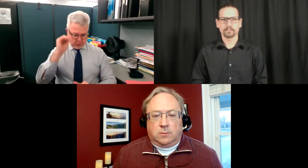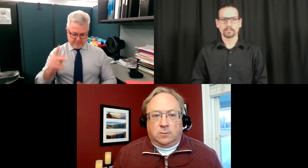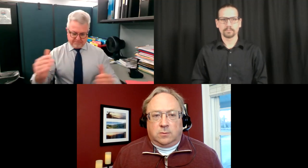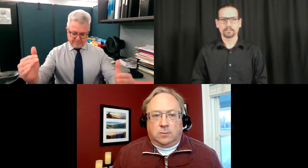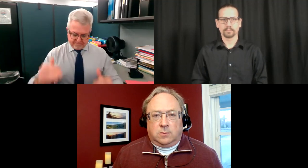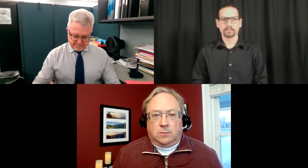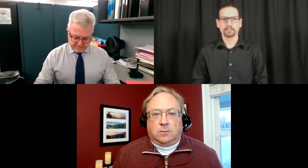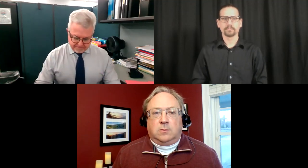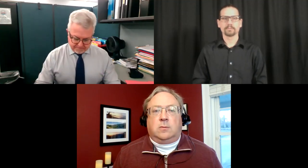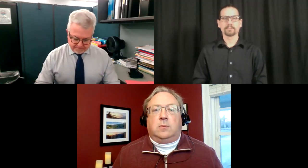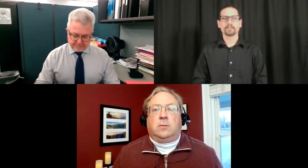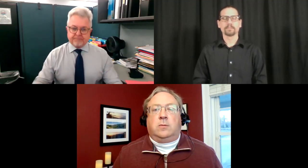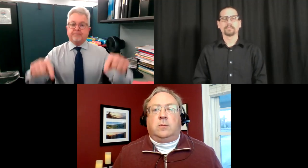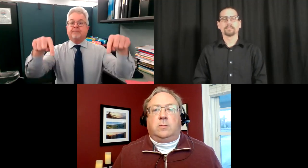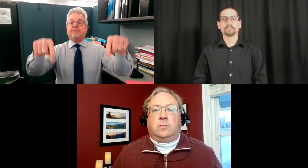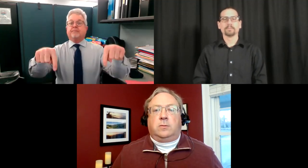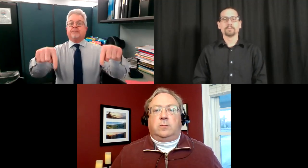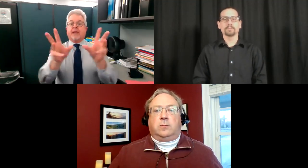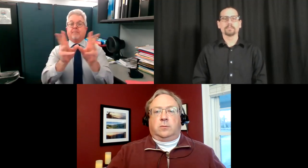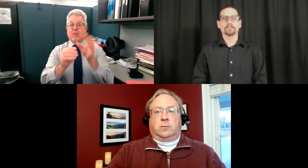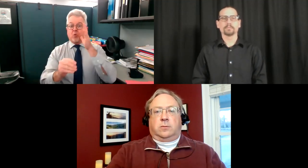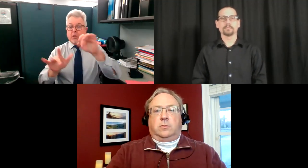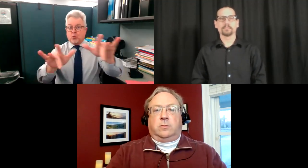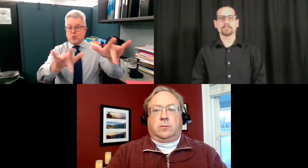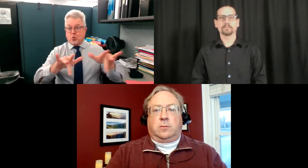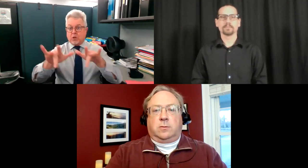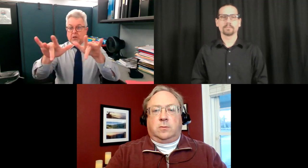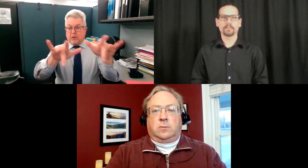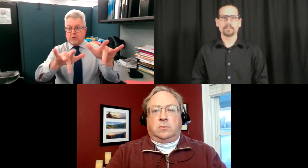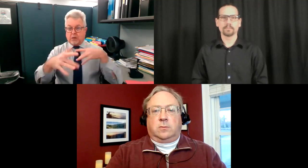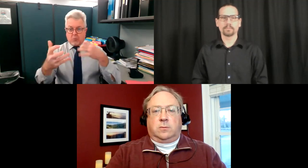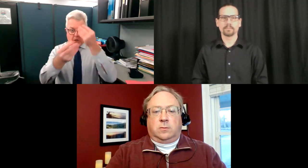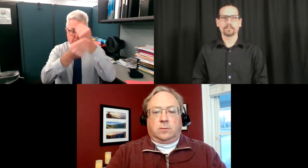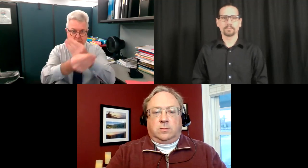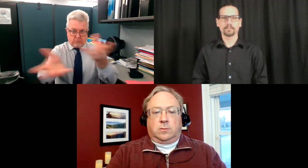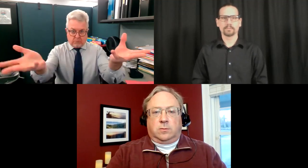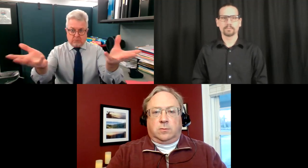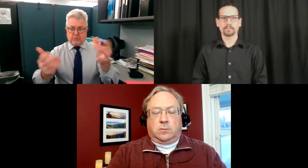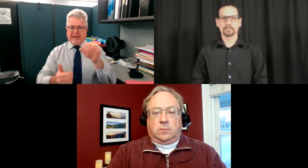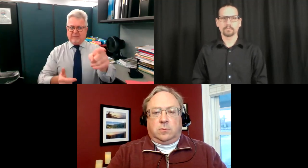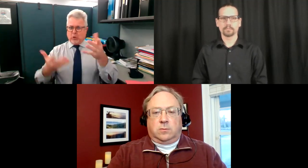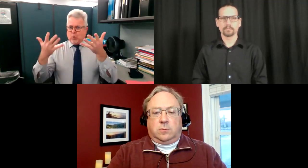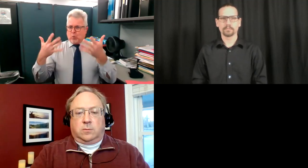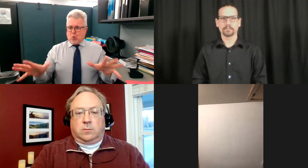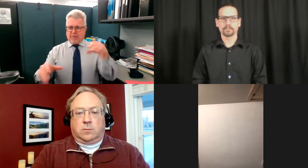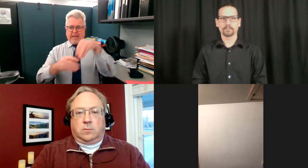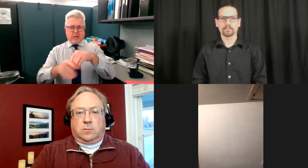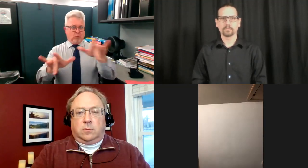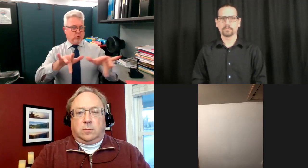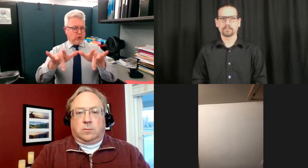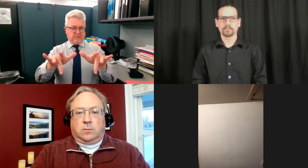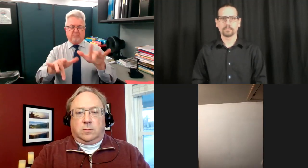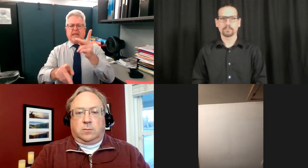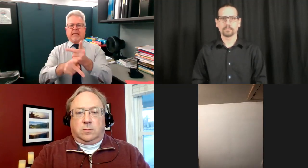be on the screen anymore, okay, because I will also close my screen, so it should be two people on the screen at all times. This video and this webinar,